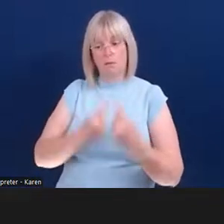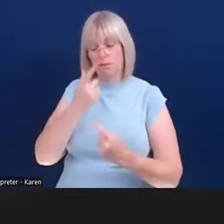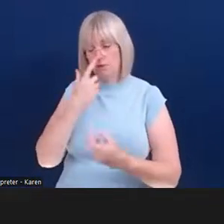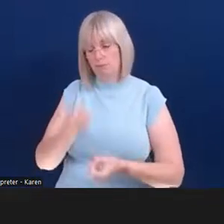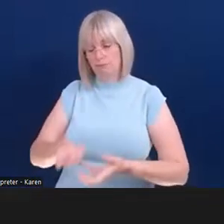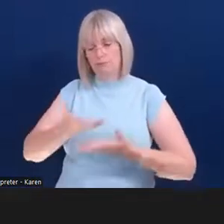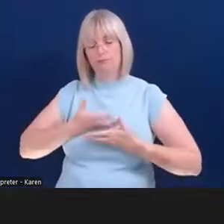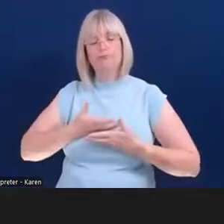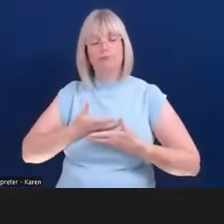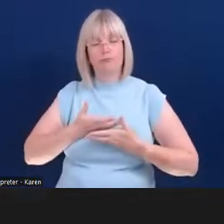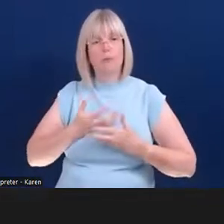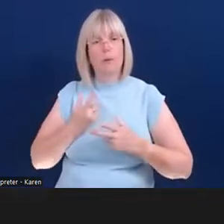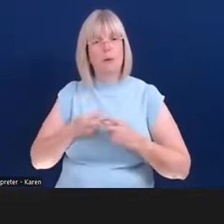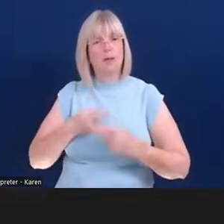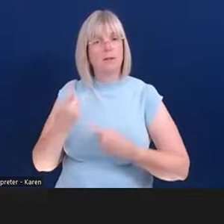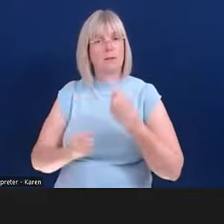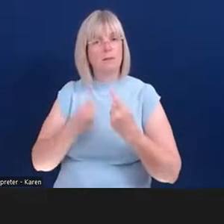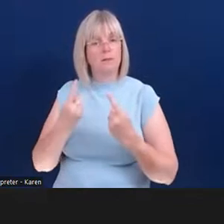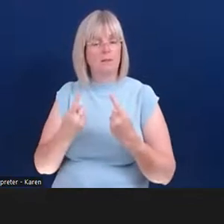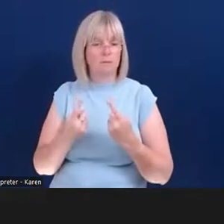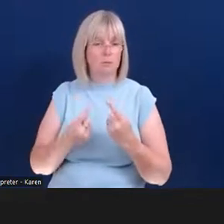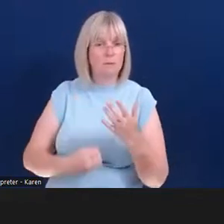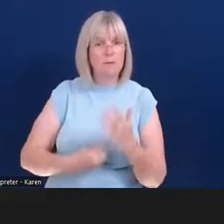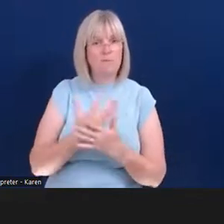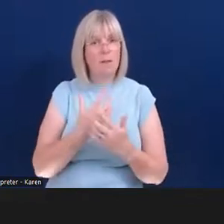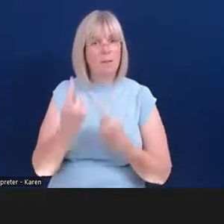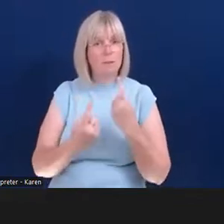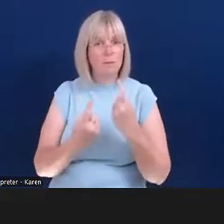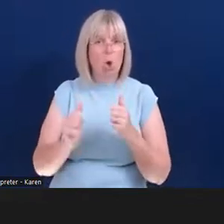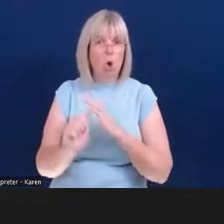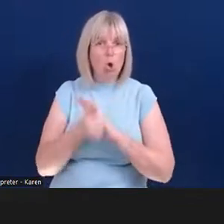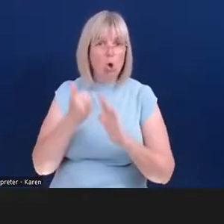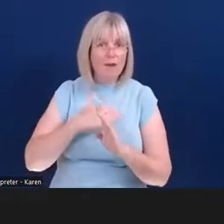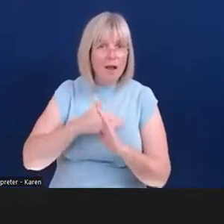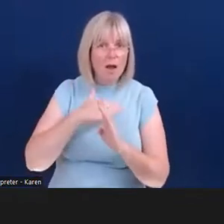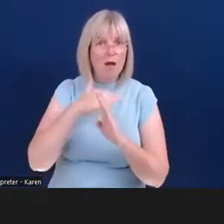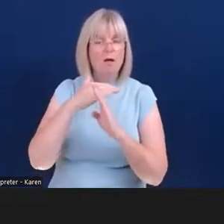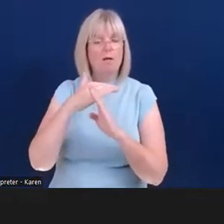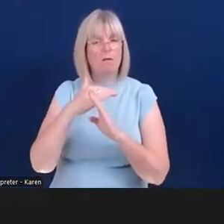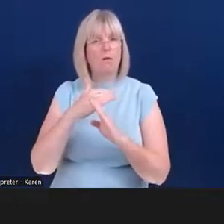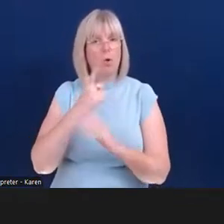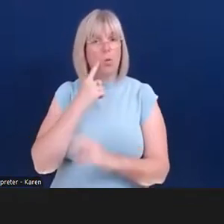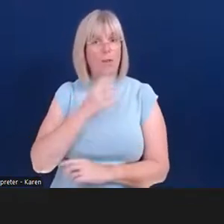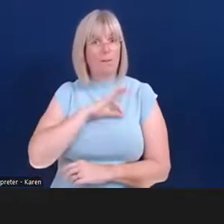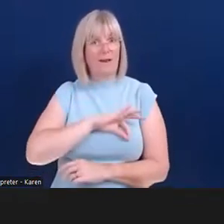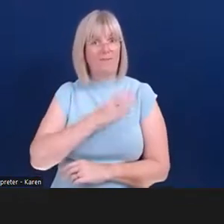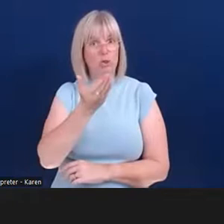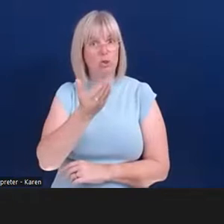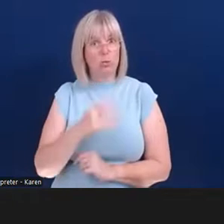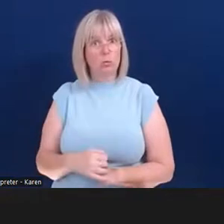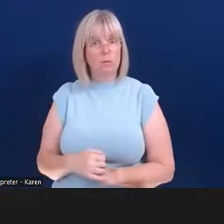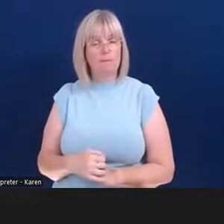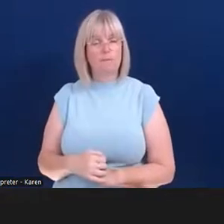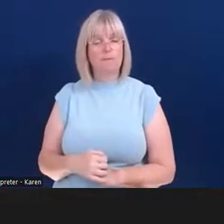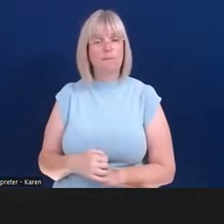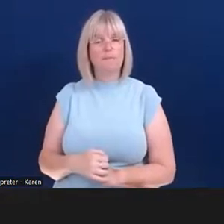to move forward and develop their career skills and their skills that will benefit you as the employer within the workplace. And there,